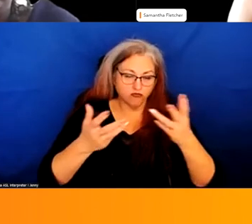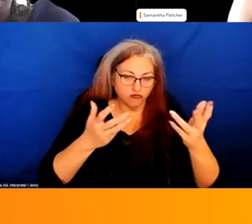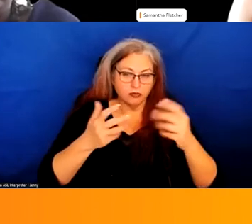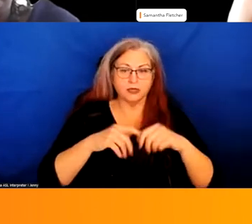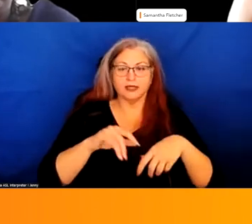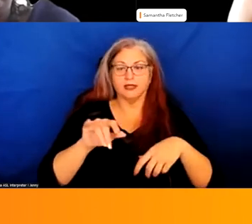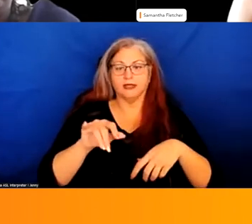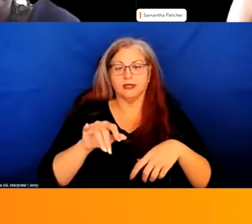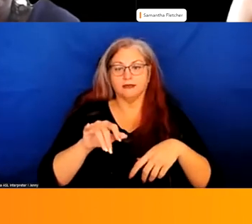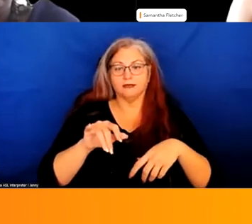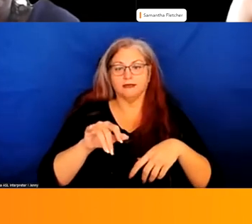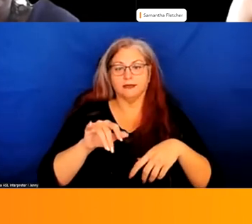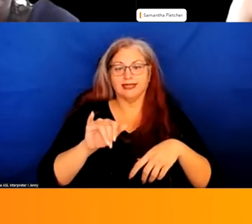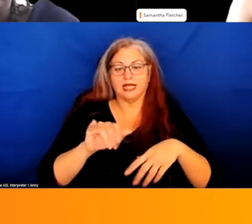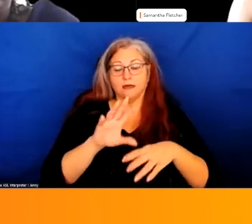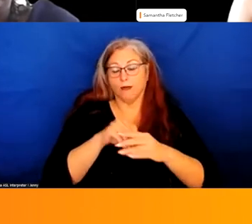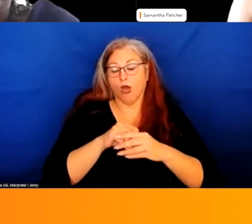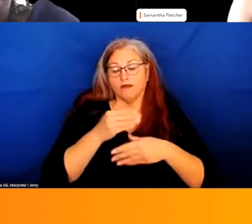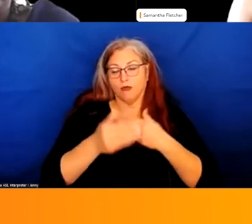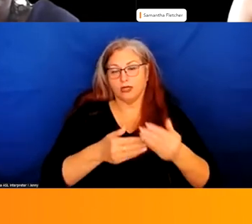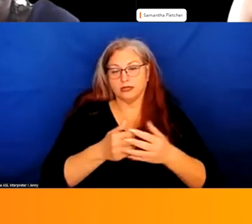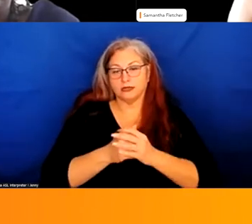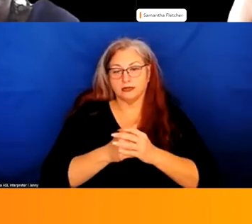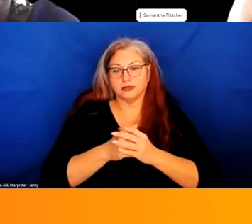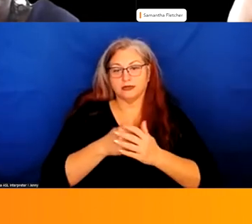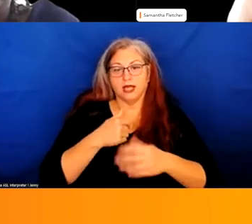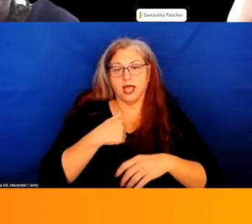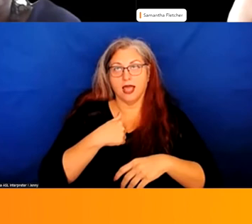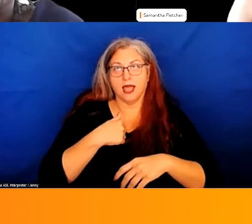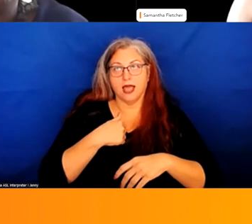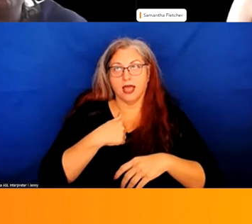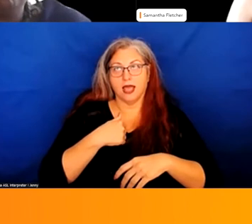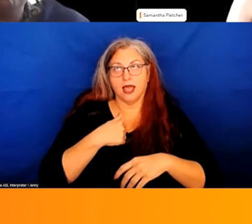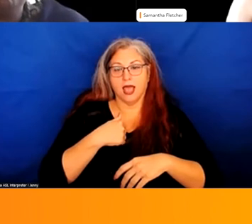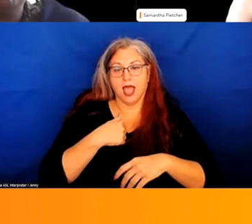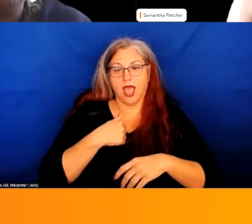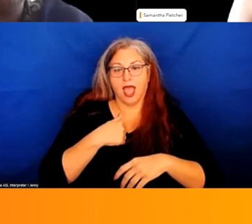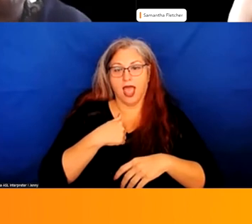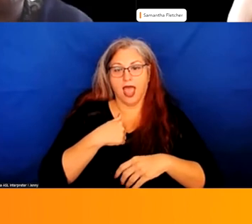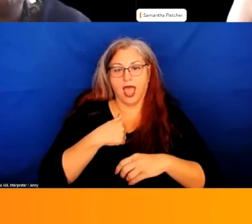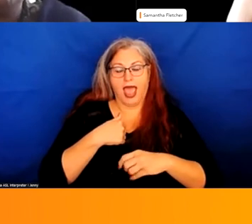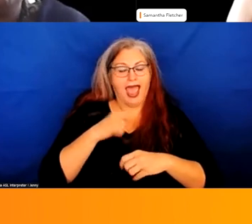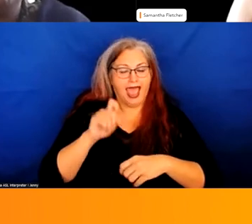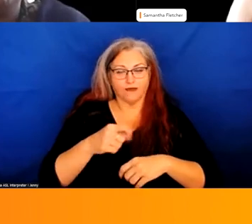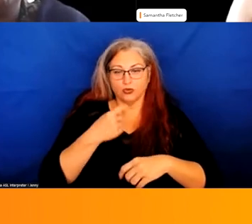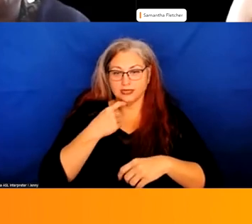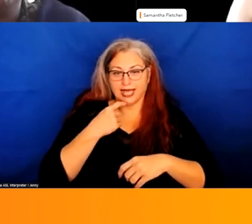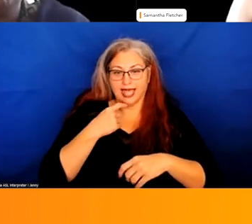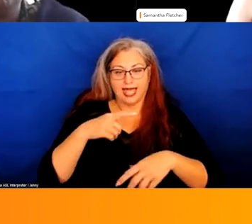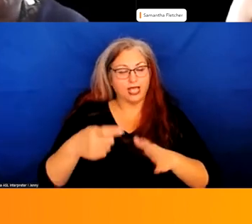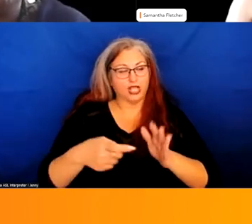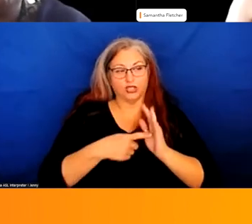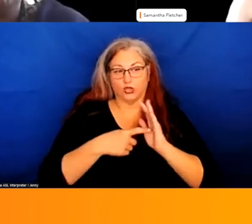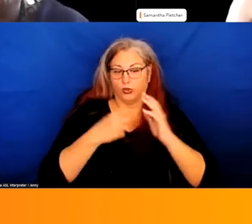was, uh, the part of the process. I will not, I will be remiss if I don't say that this took multiple,